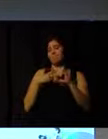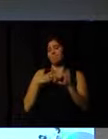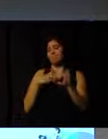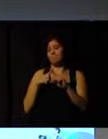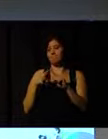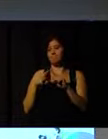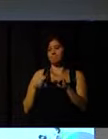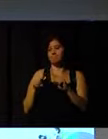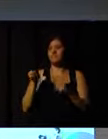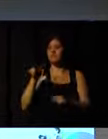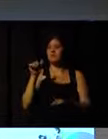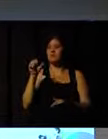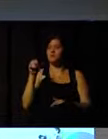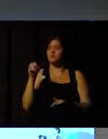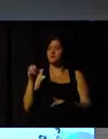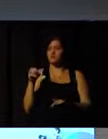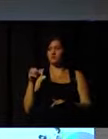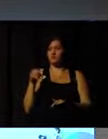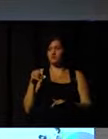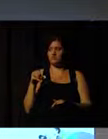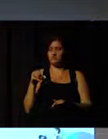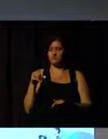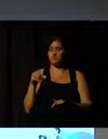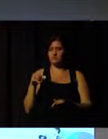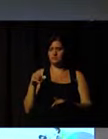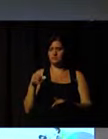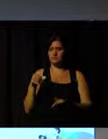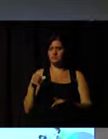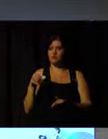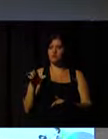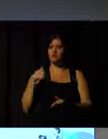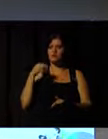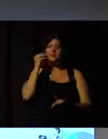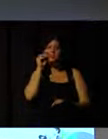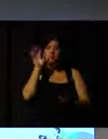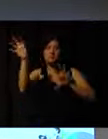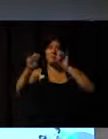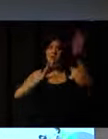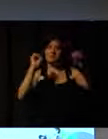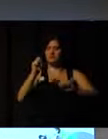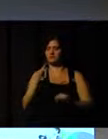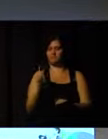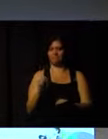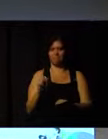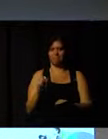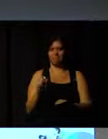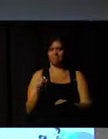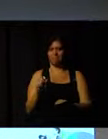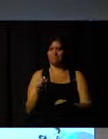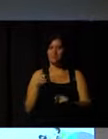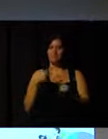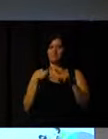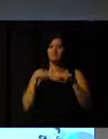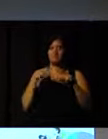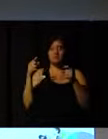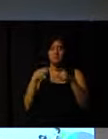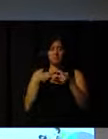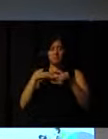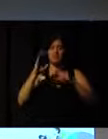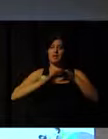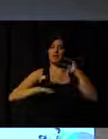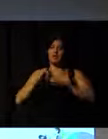volunteer. But it's not a case of sort of going out to recruit volunteers. It's about the skills of the leaders locally,